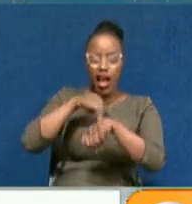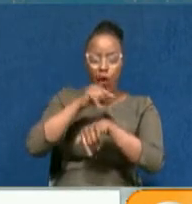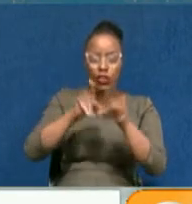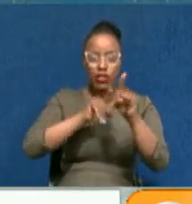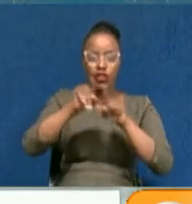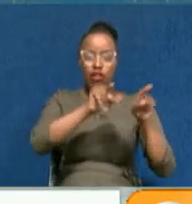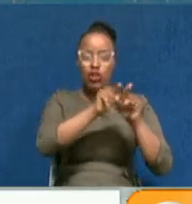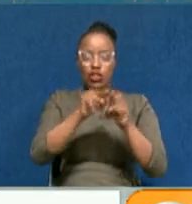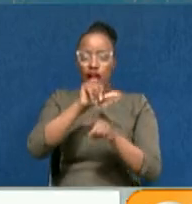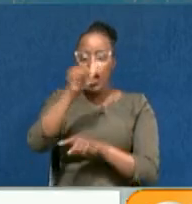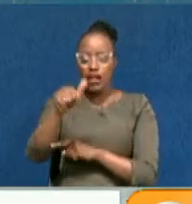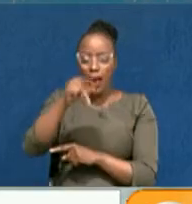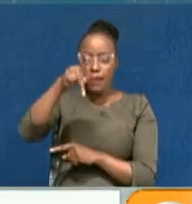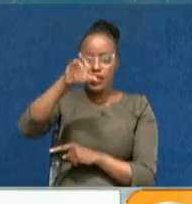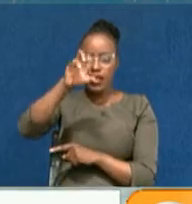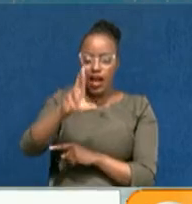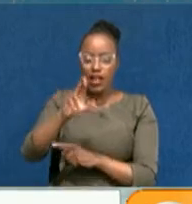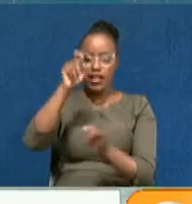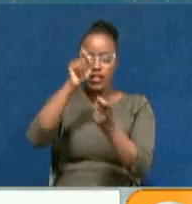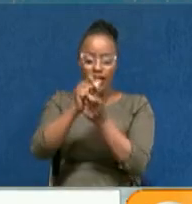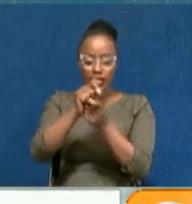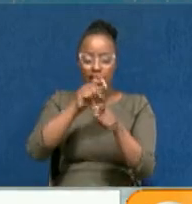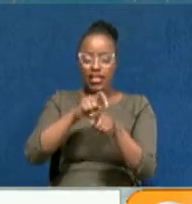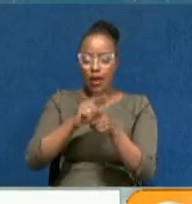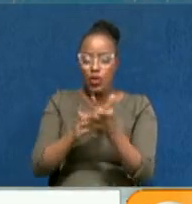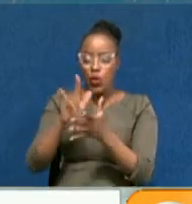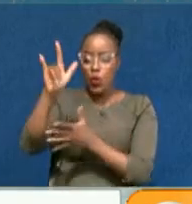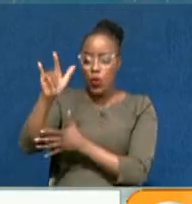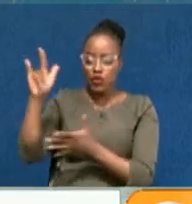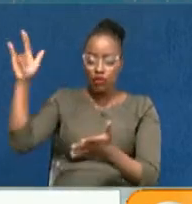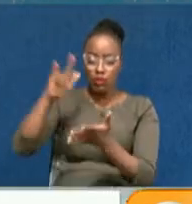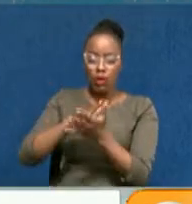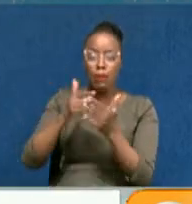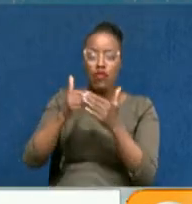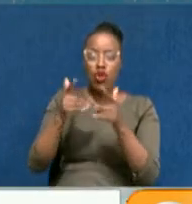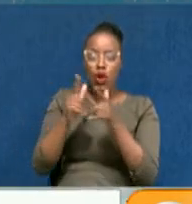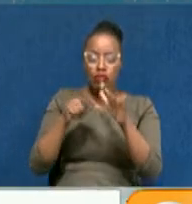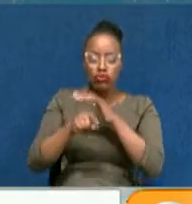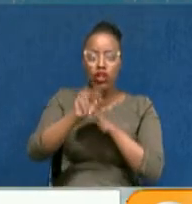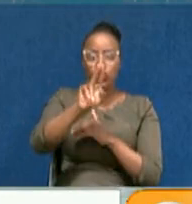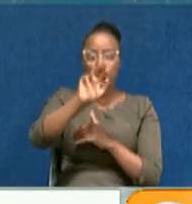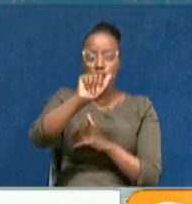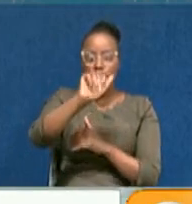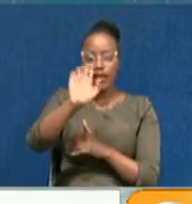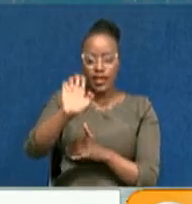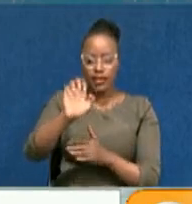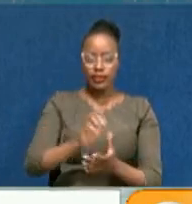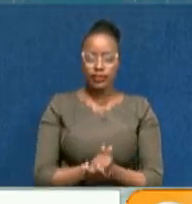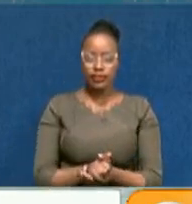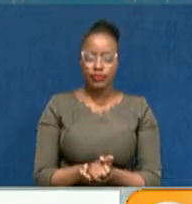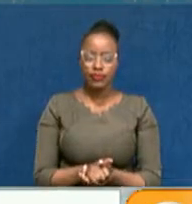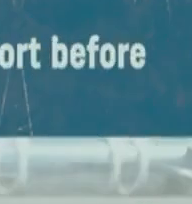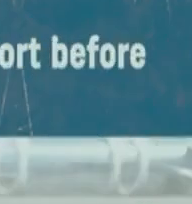in addition to another rapid PCR test at the transit airport before being allowed to enter the UAE. Raquel Nui Gai,